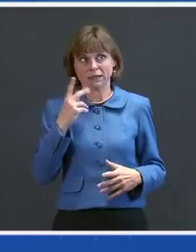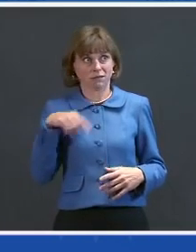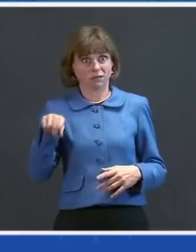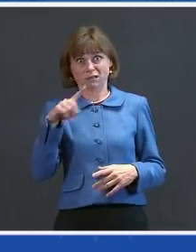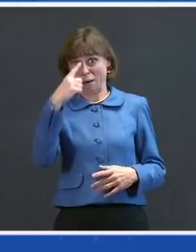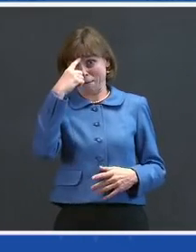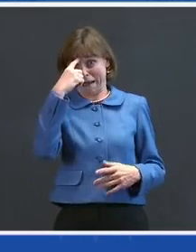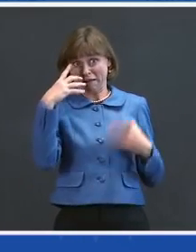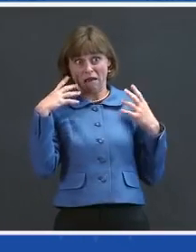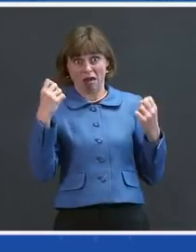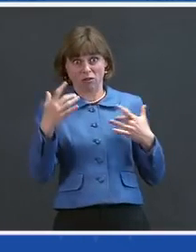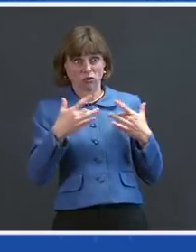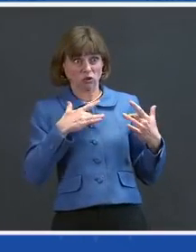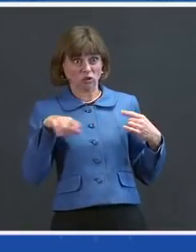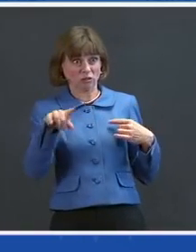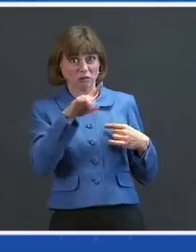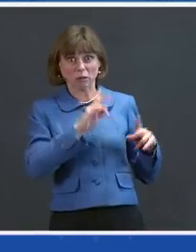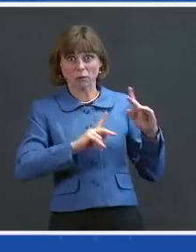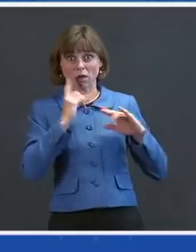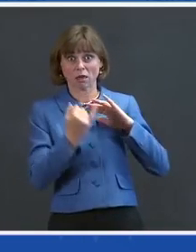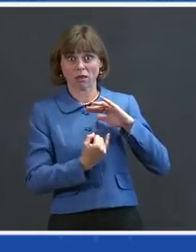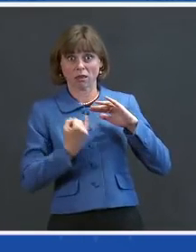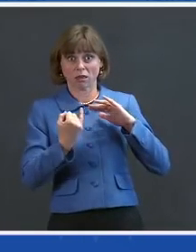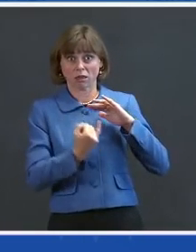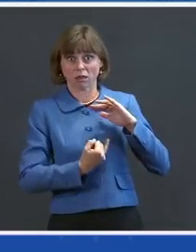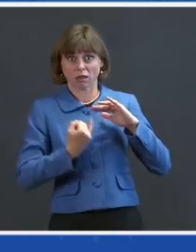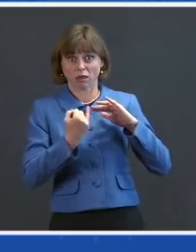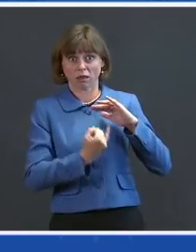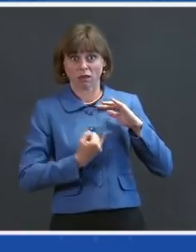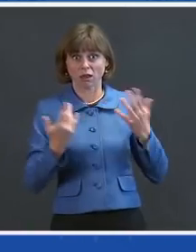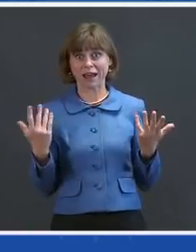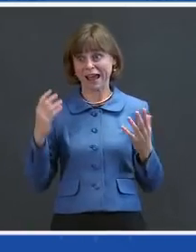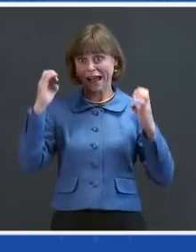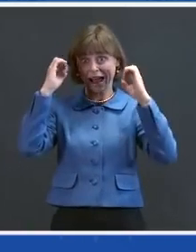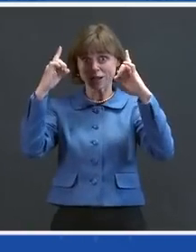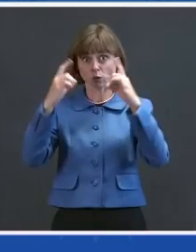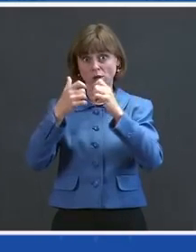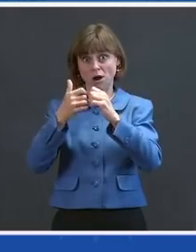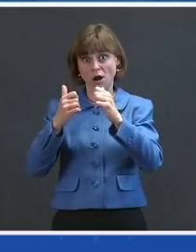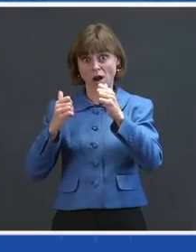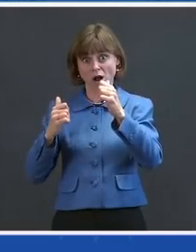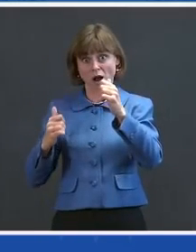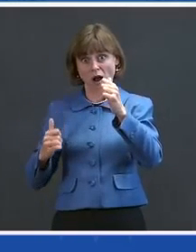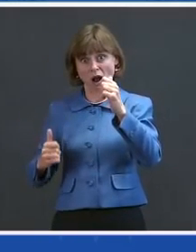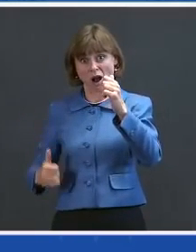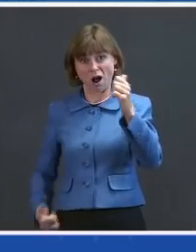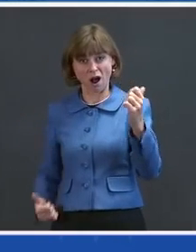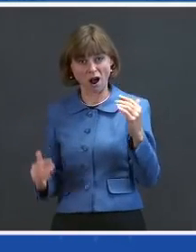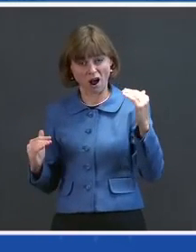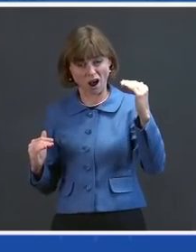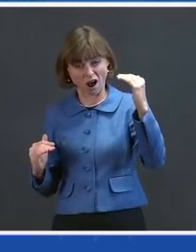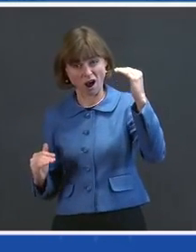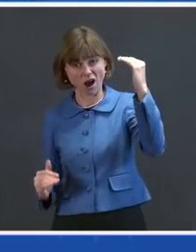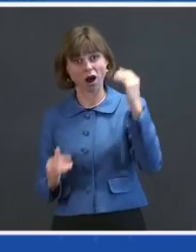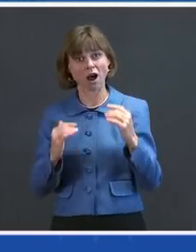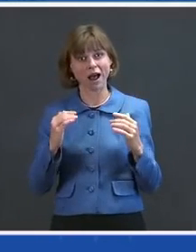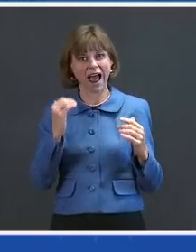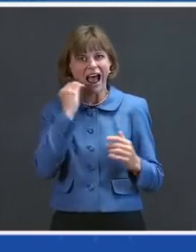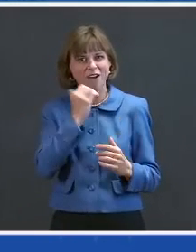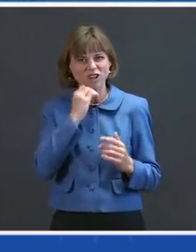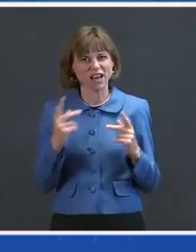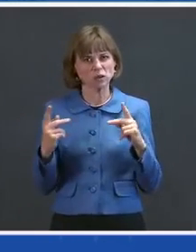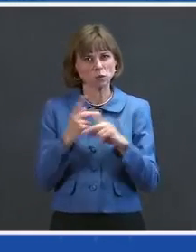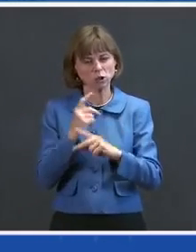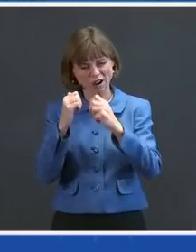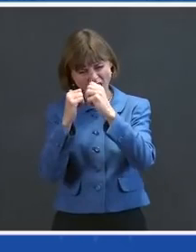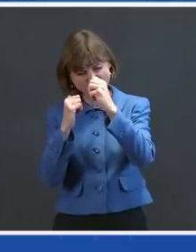due in part to isolation. Educational disparities that have always existed grow wider each day that our schools remain